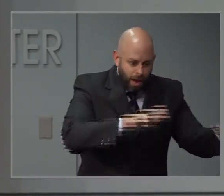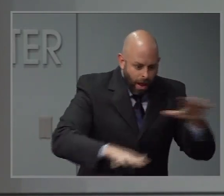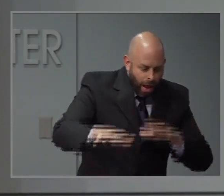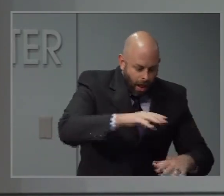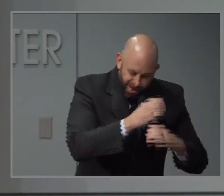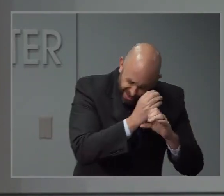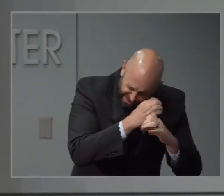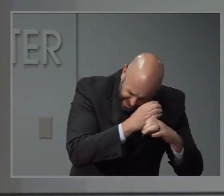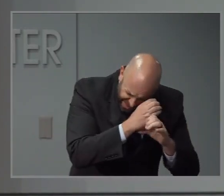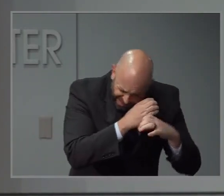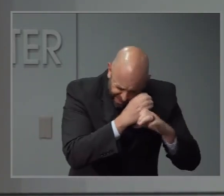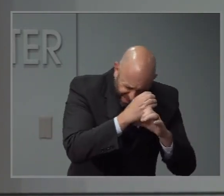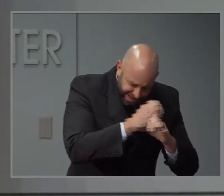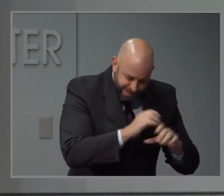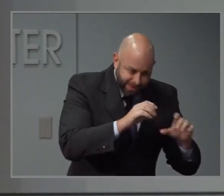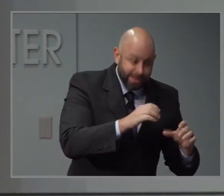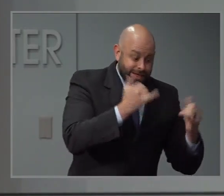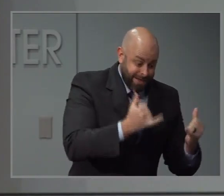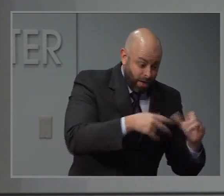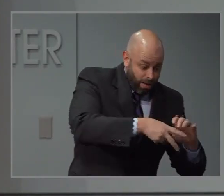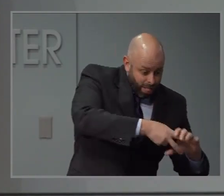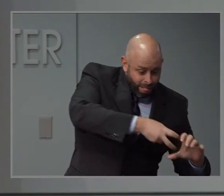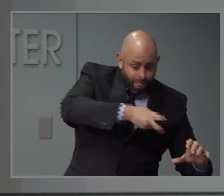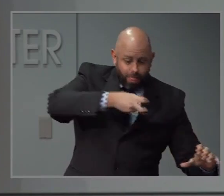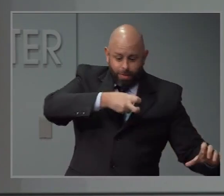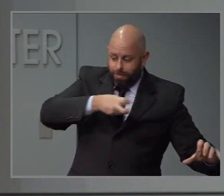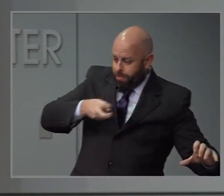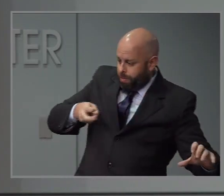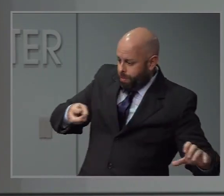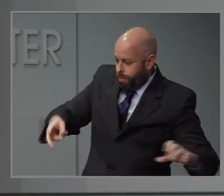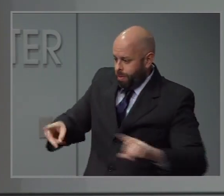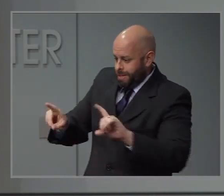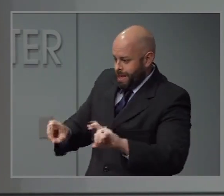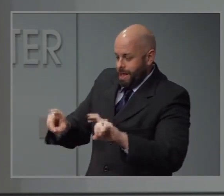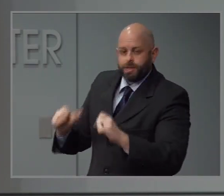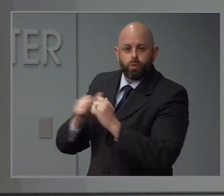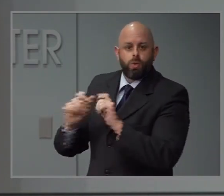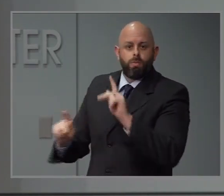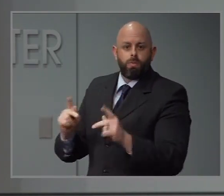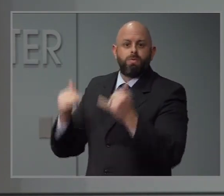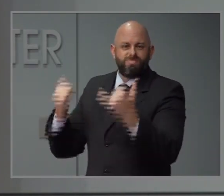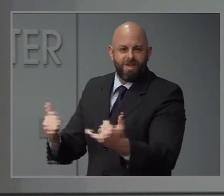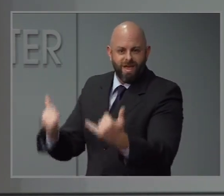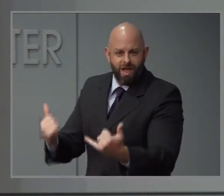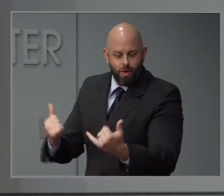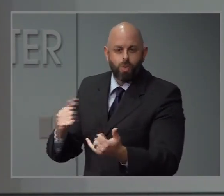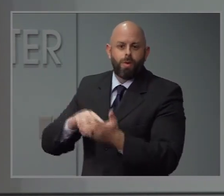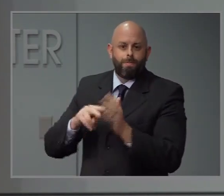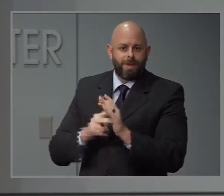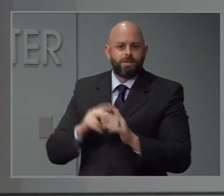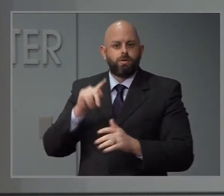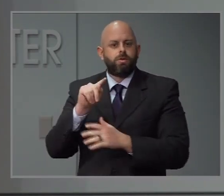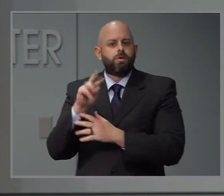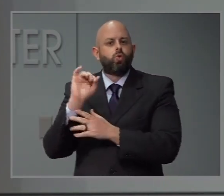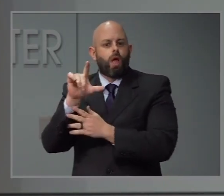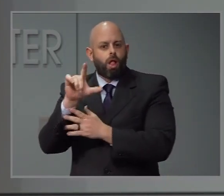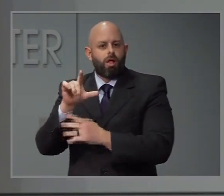testing it in in humans. So that is that is good. Good news. Good That means they're in phase one and phase two clinical trials.